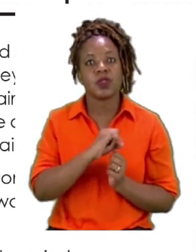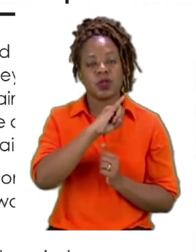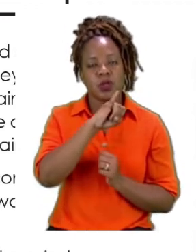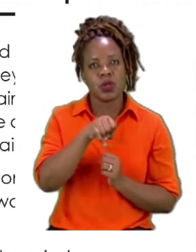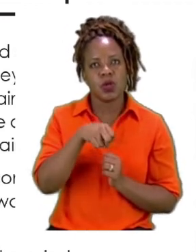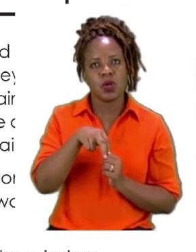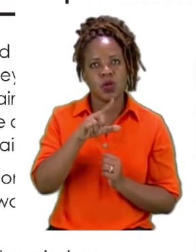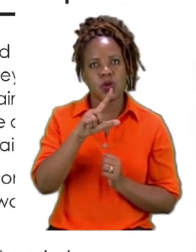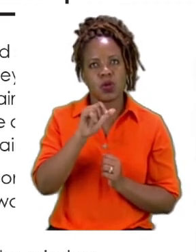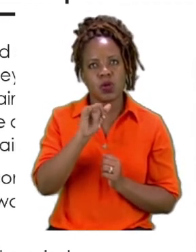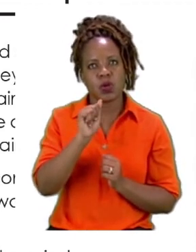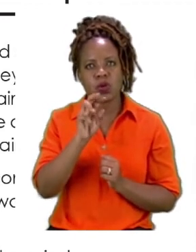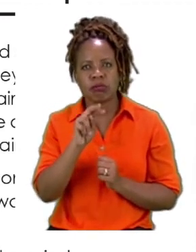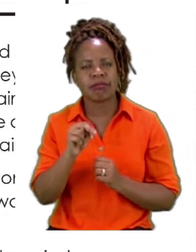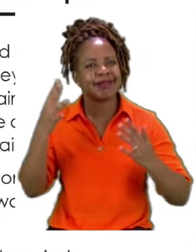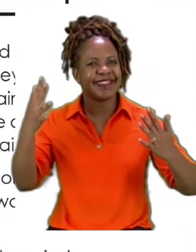very excited.